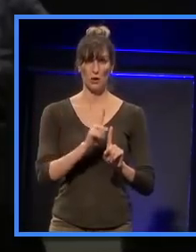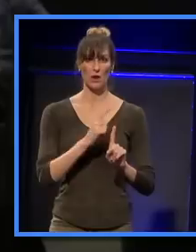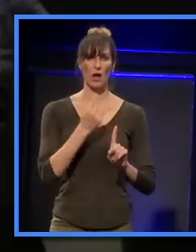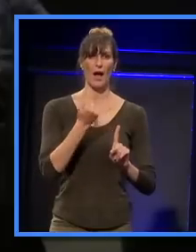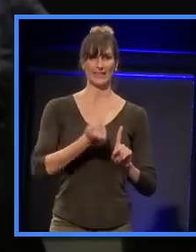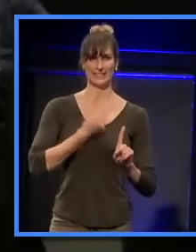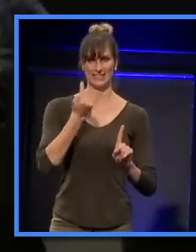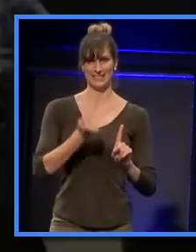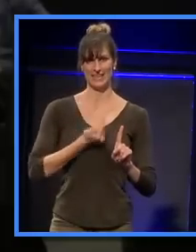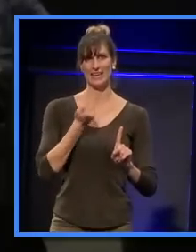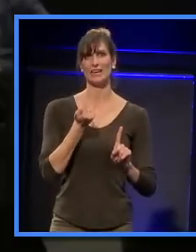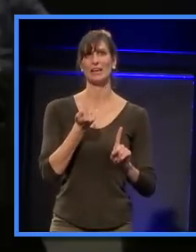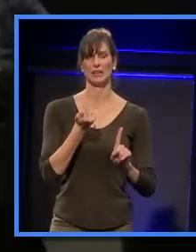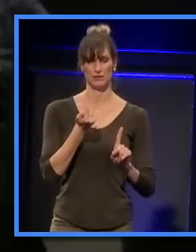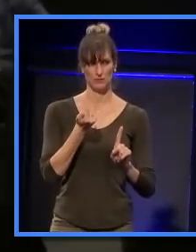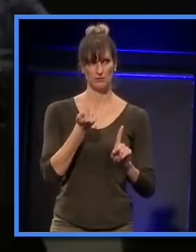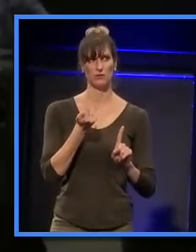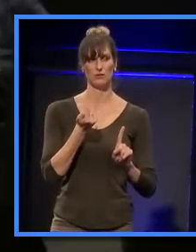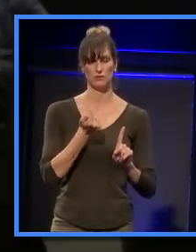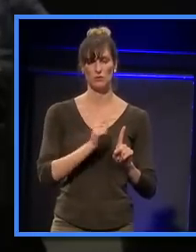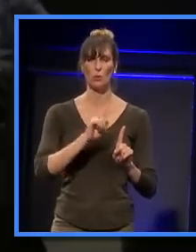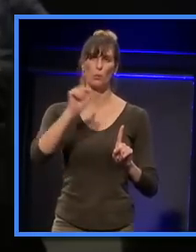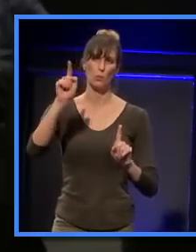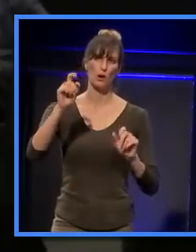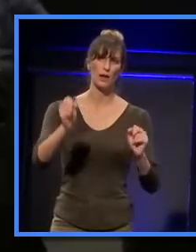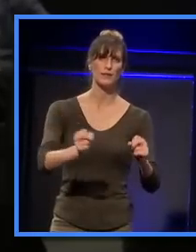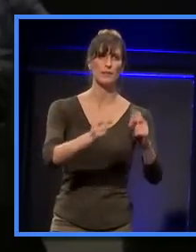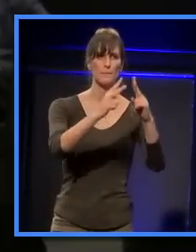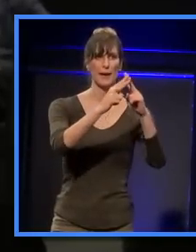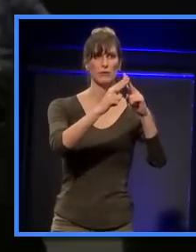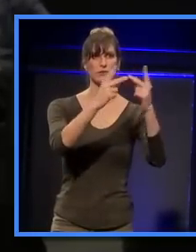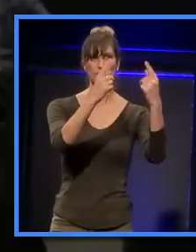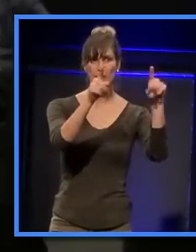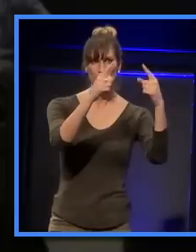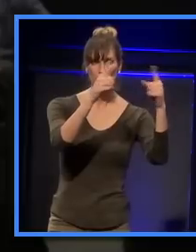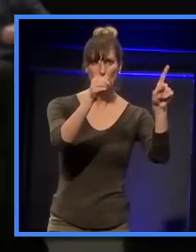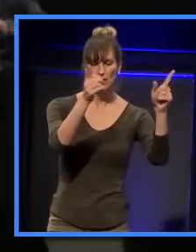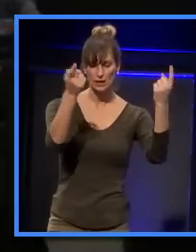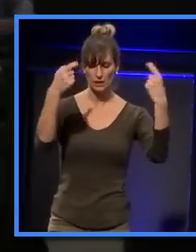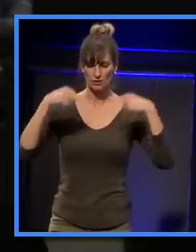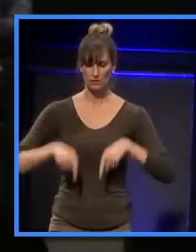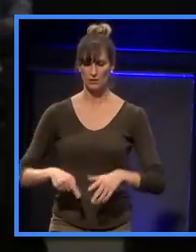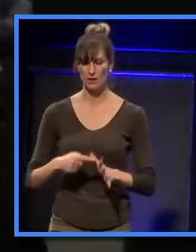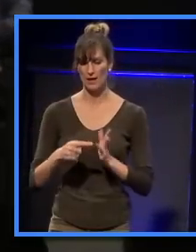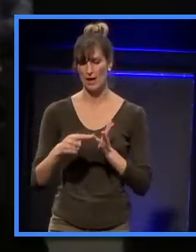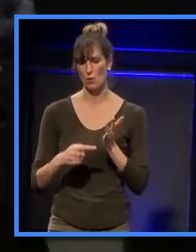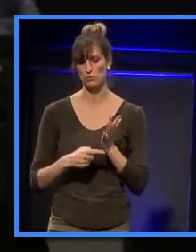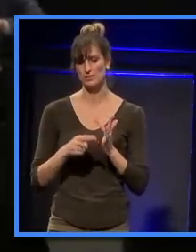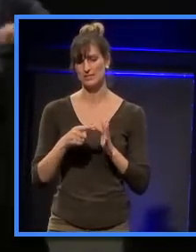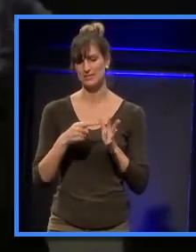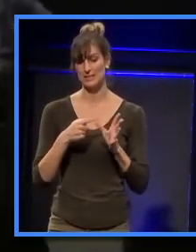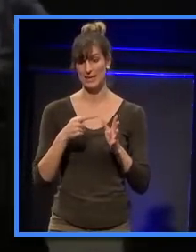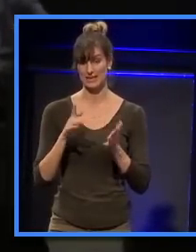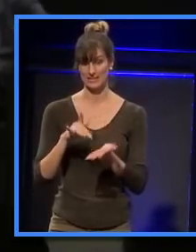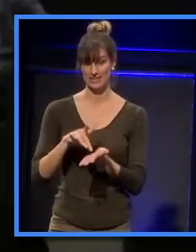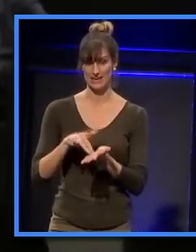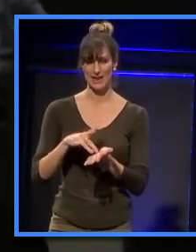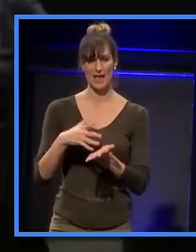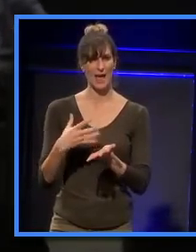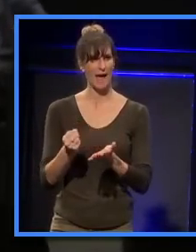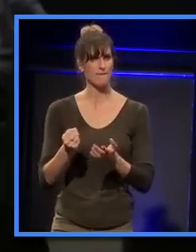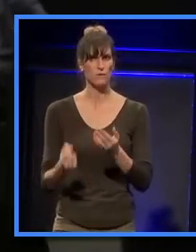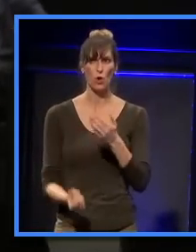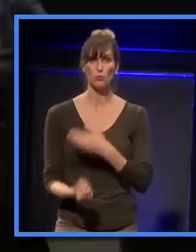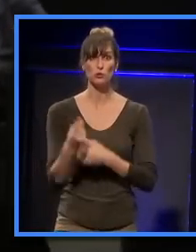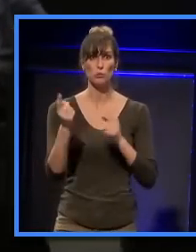and buildings such as the Paris Philharmonie and the Altea Centre have the opportunity to really reinforce a sense